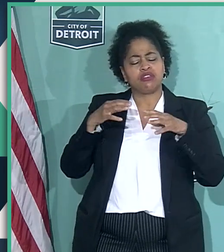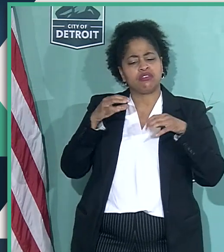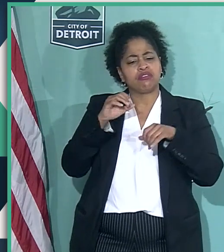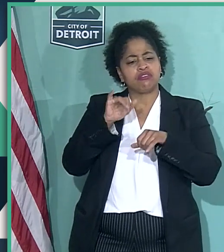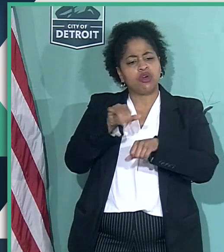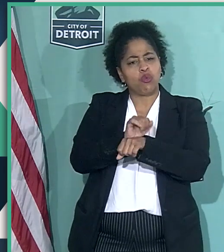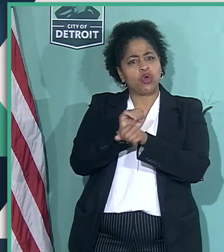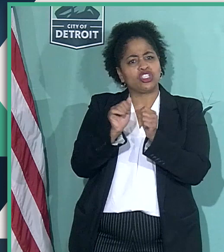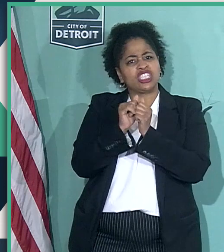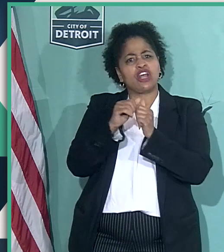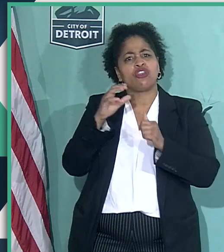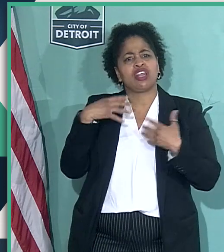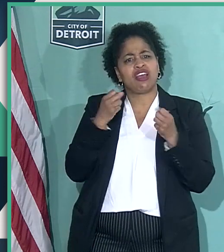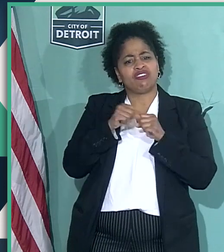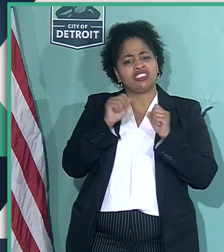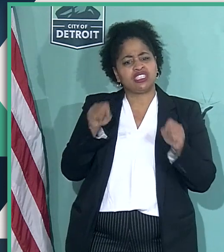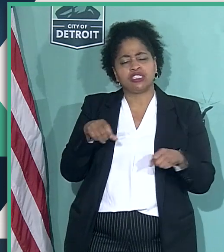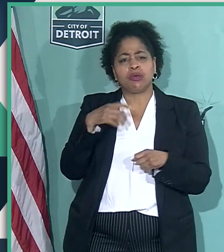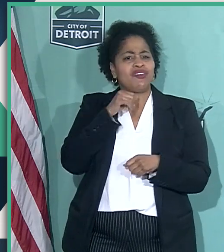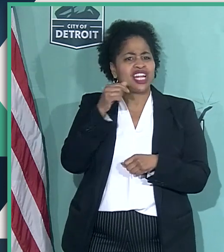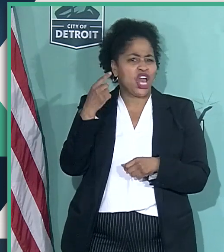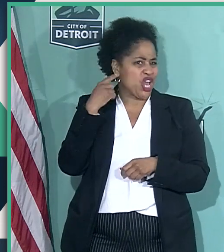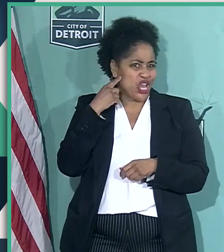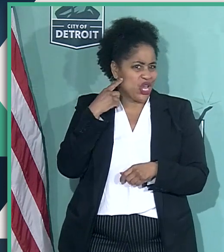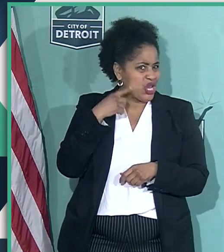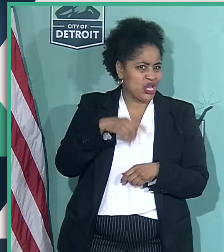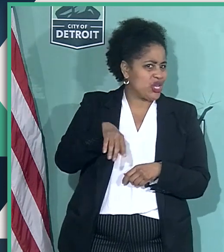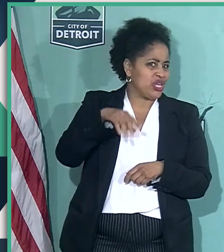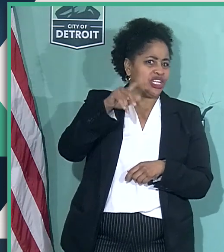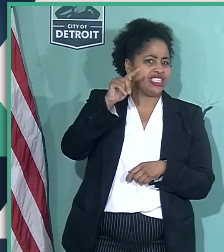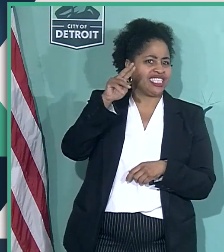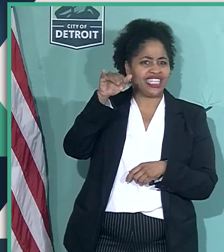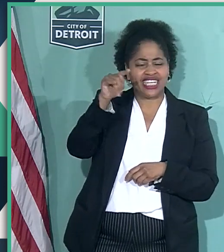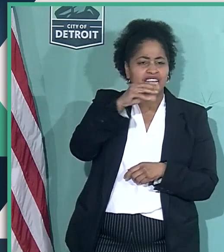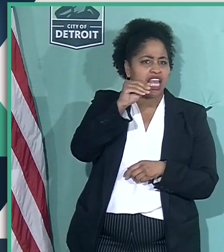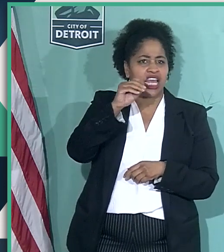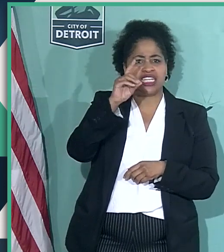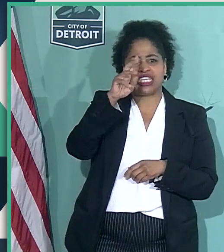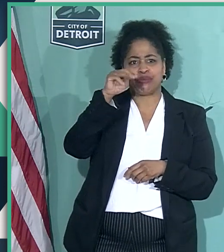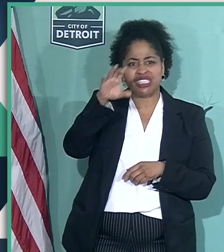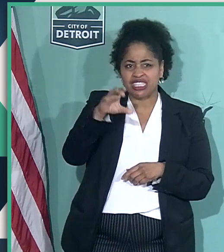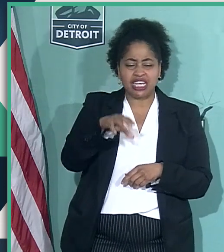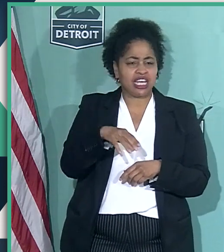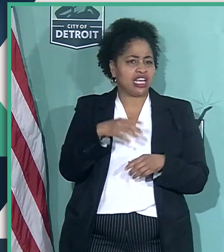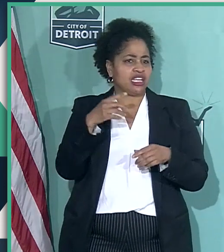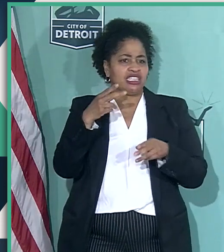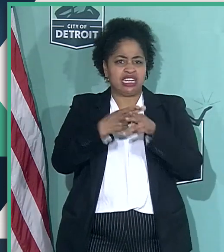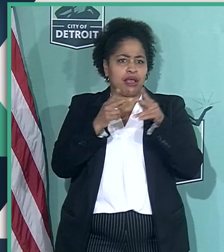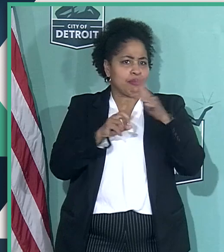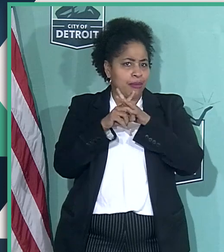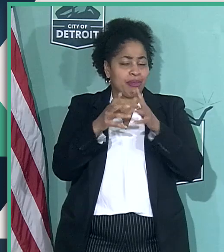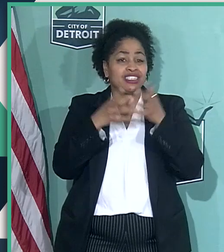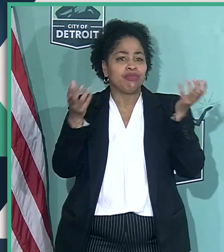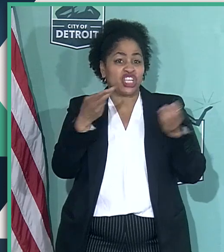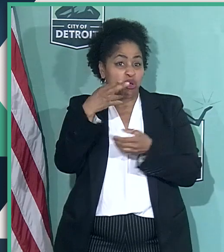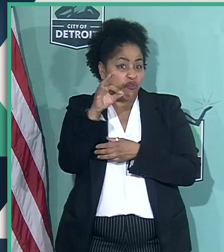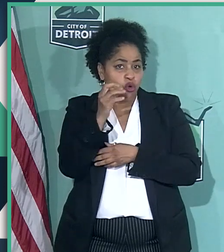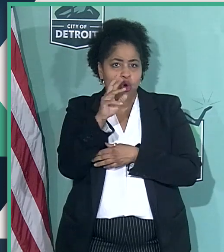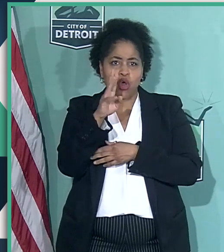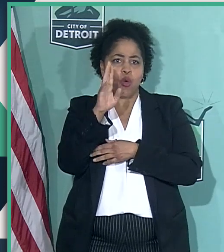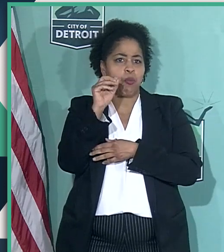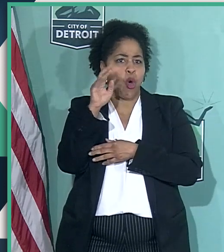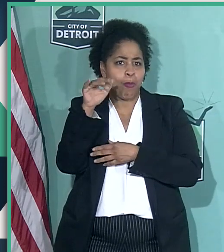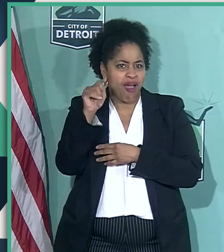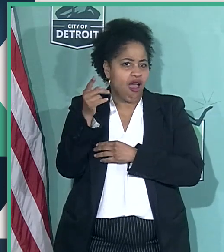we haven't heard DMC or tenants name come up as much as we have Henry Ford, perhaps Beaumont. Mr. Mallett, what was your